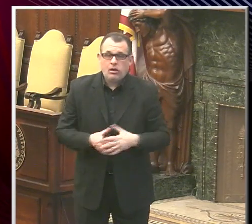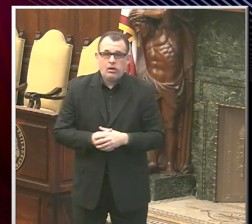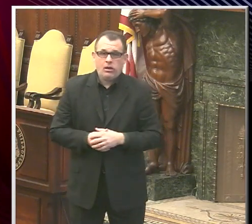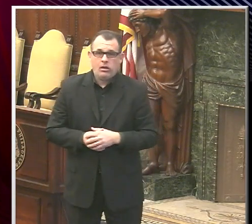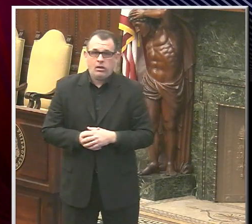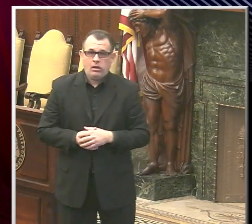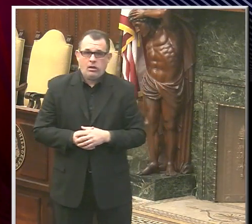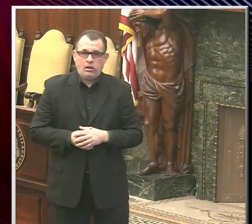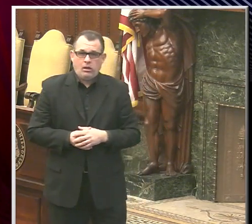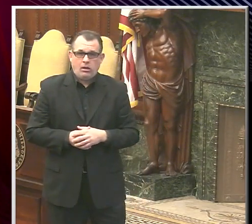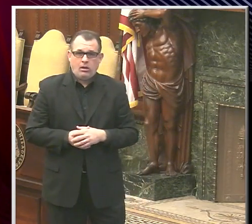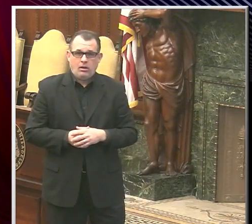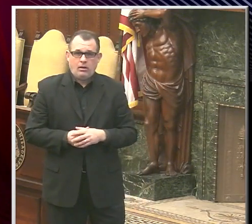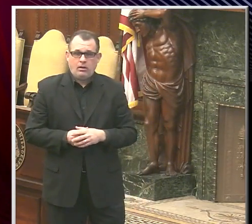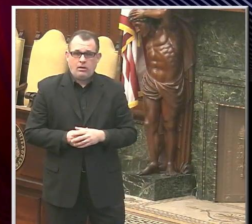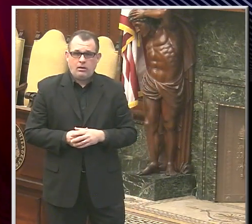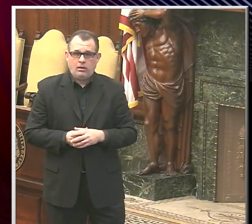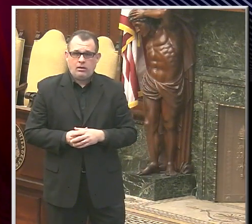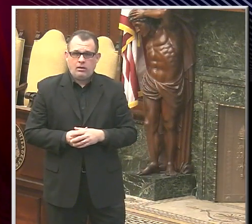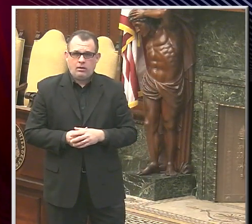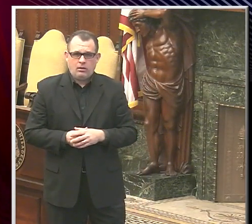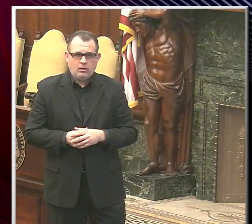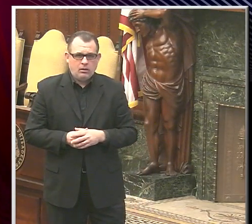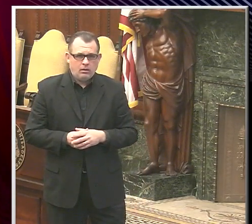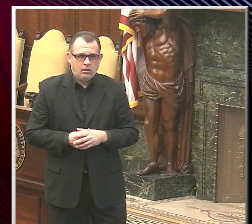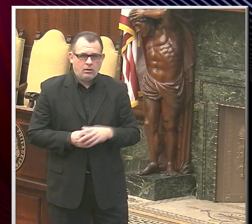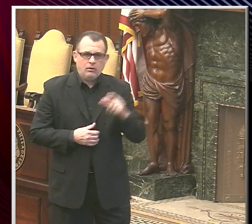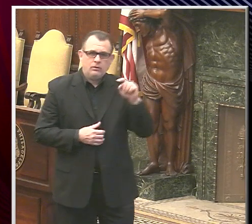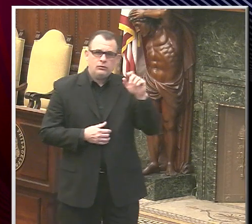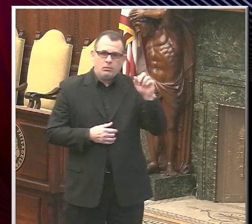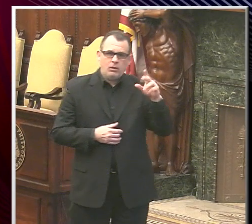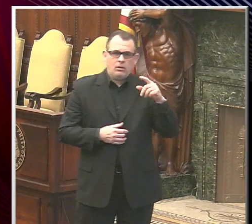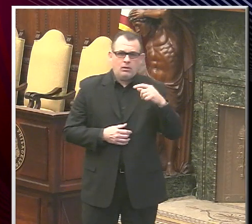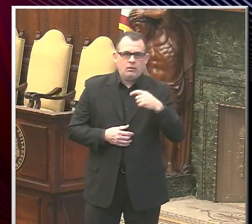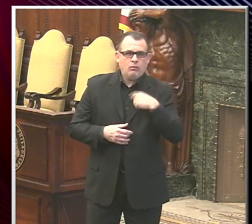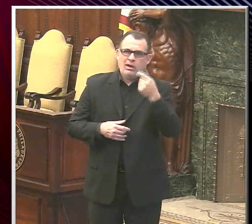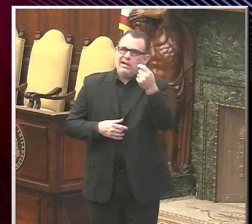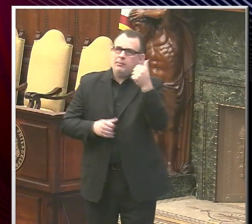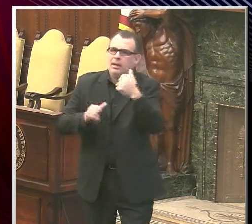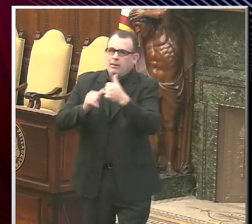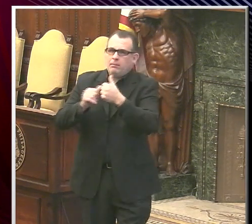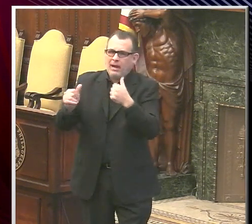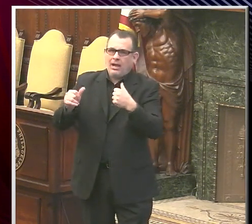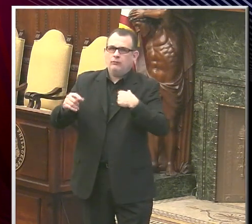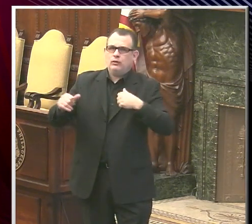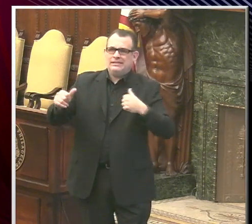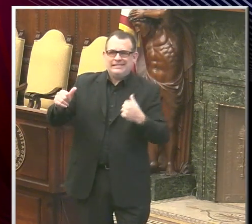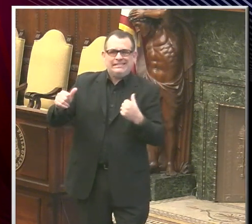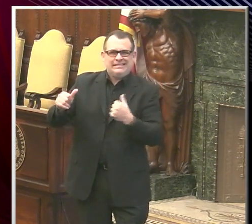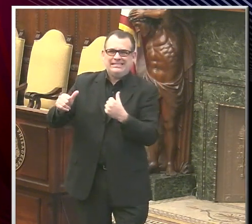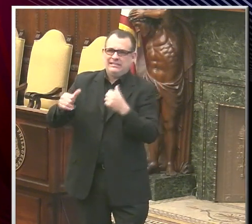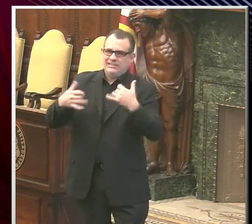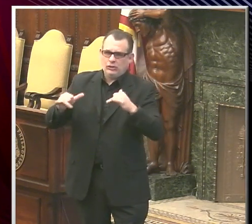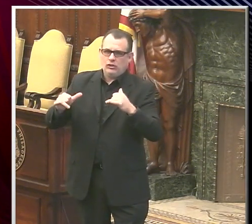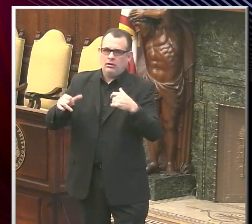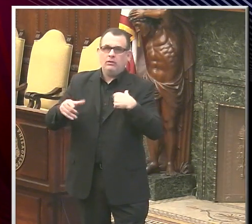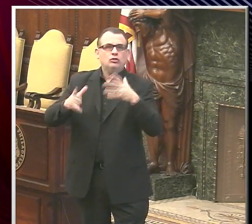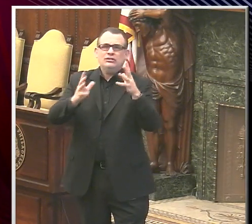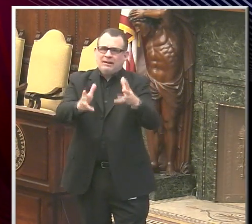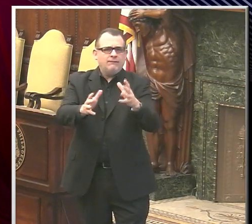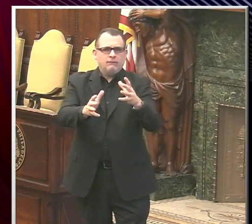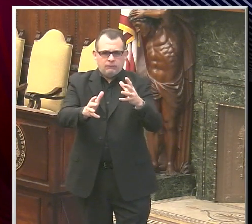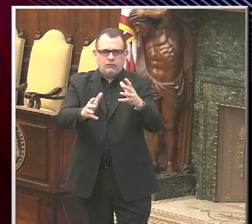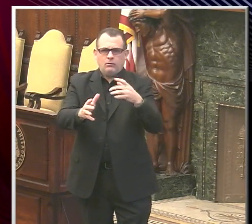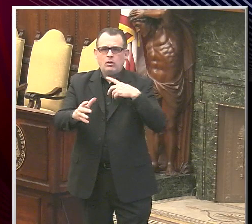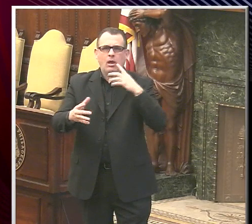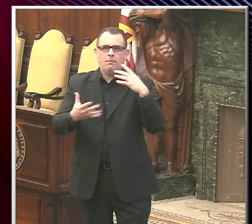Hey, Martin, afternoon. I think we're a little behind just catching up, but if folks should keep their trash out, it will be picked up this